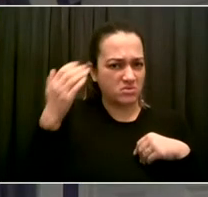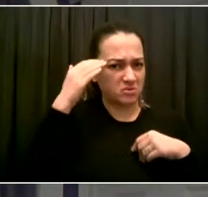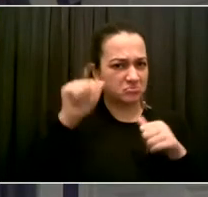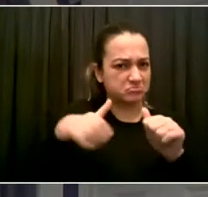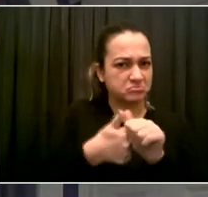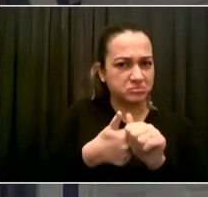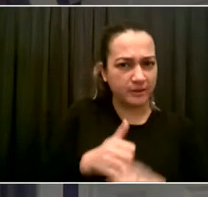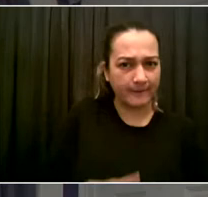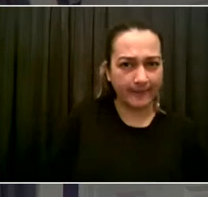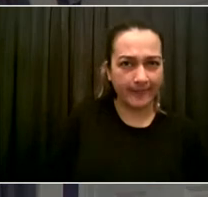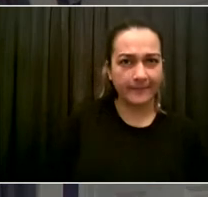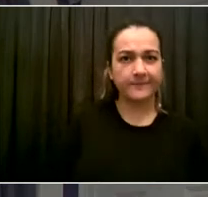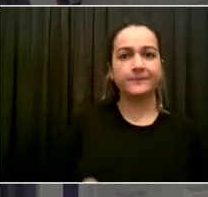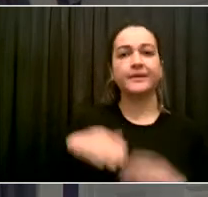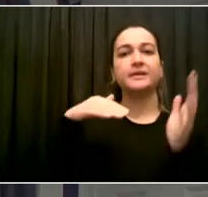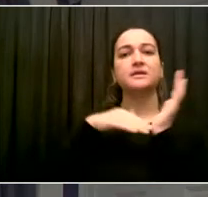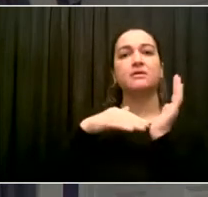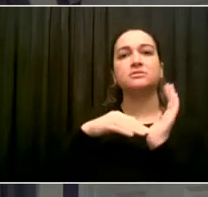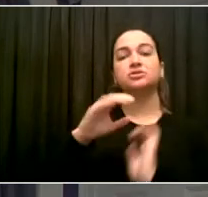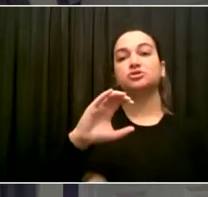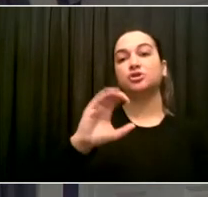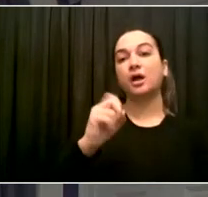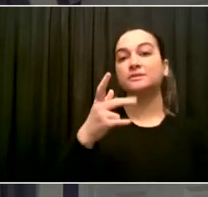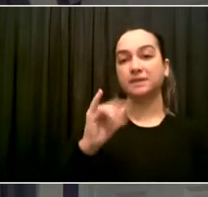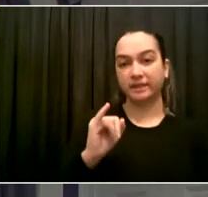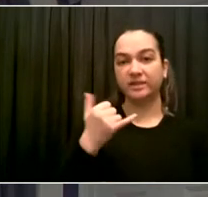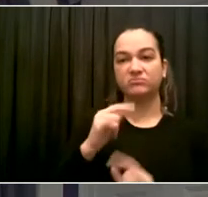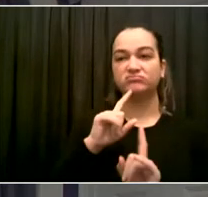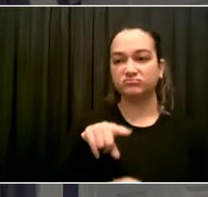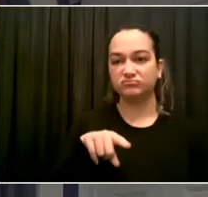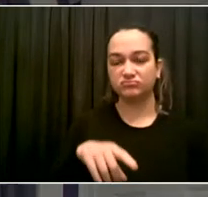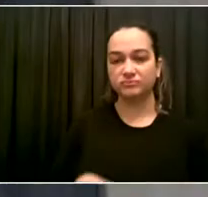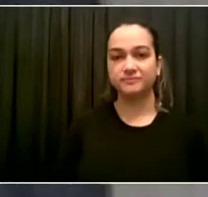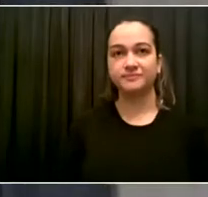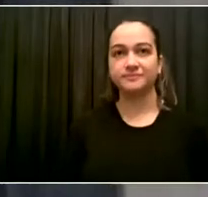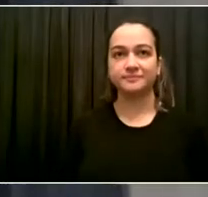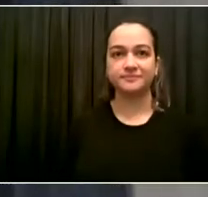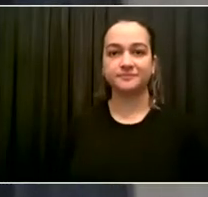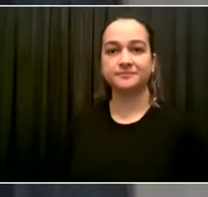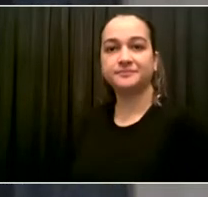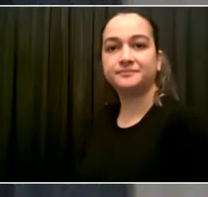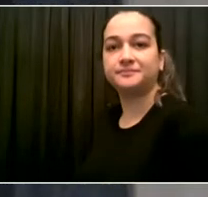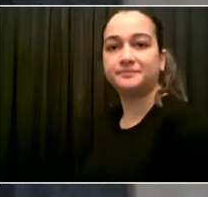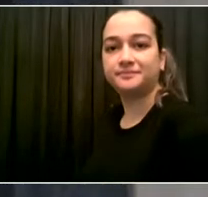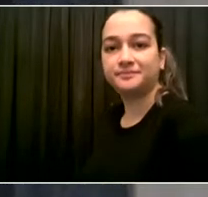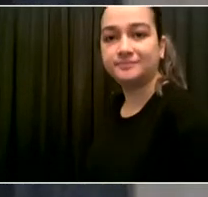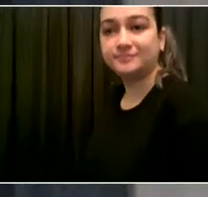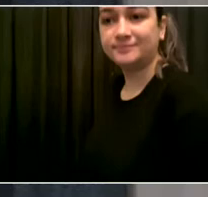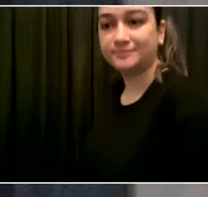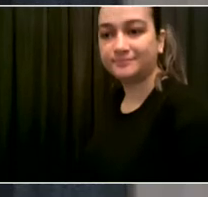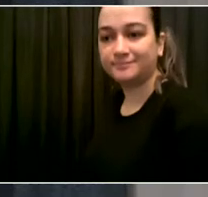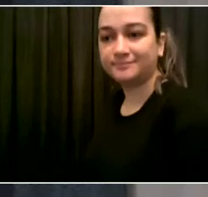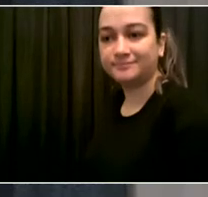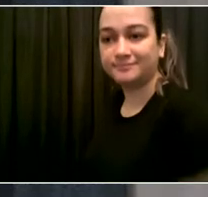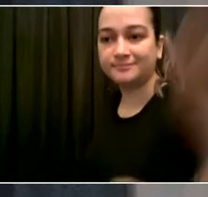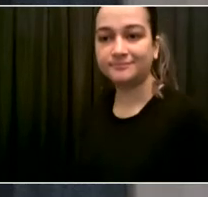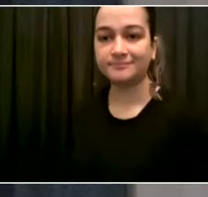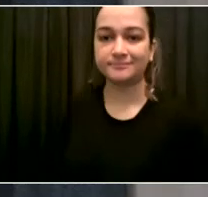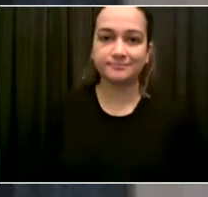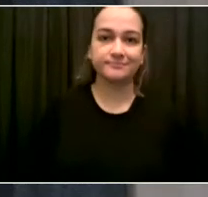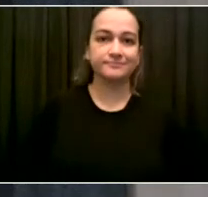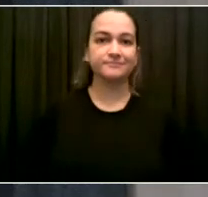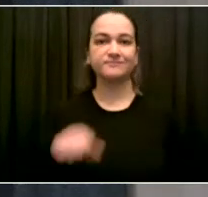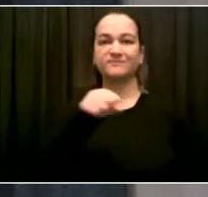decision. And as the Mayor has said, this is an area where we've expressed concerns about the risk of spread